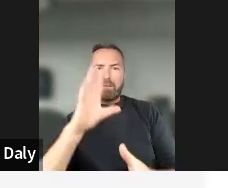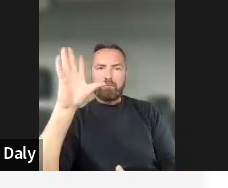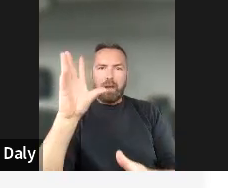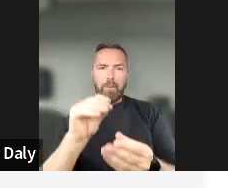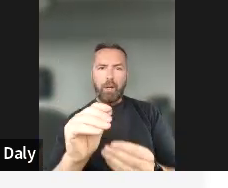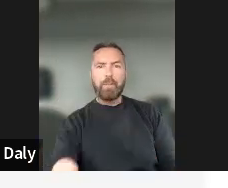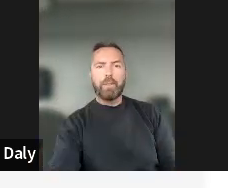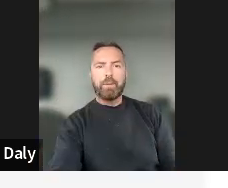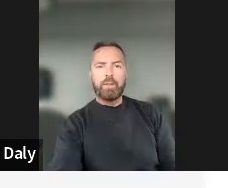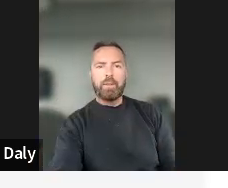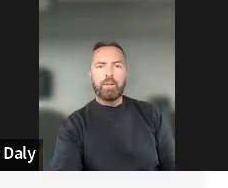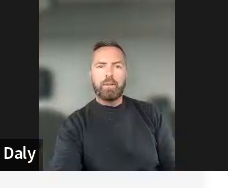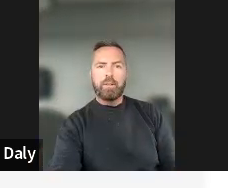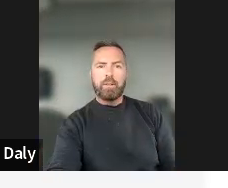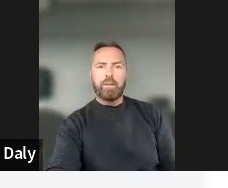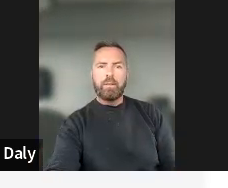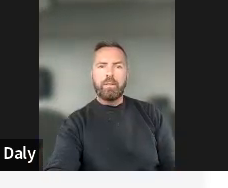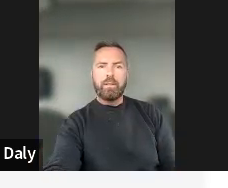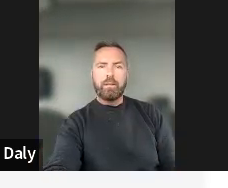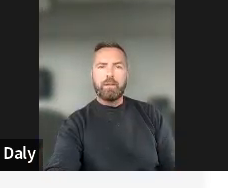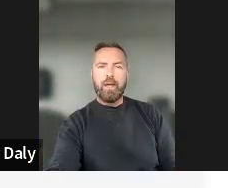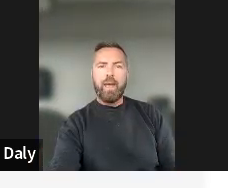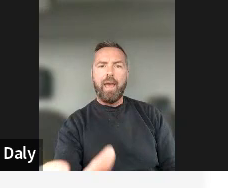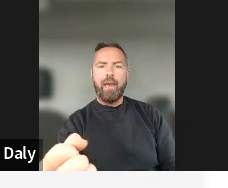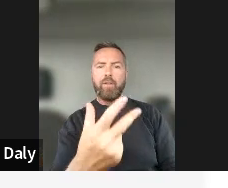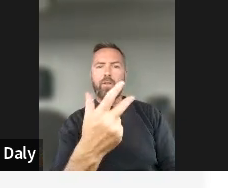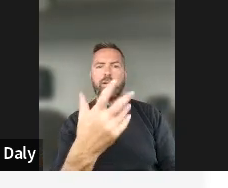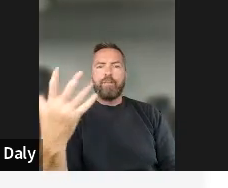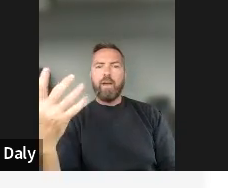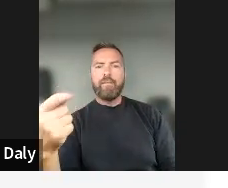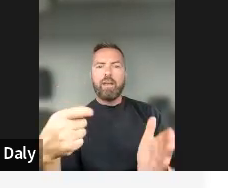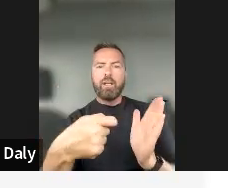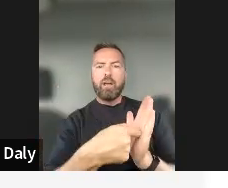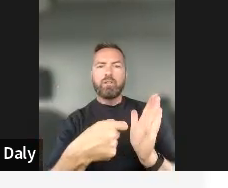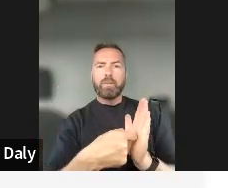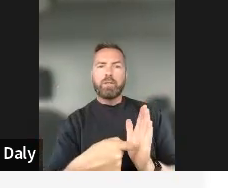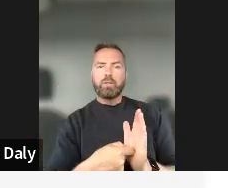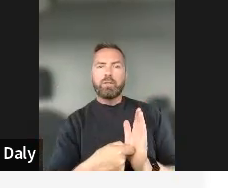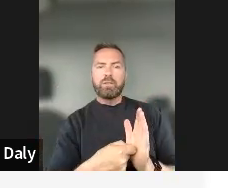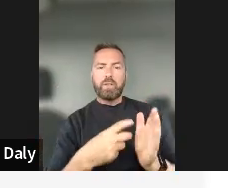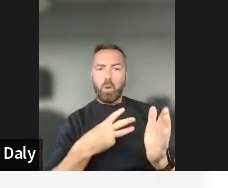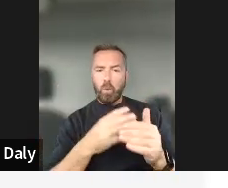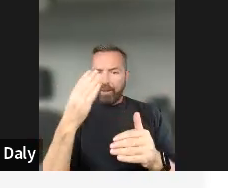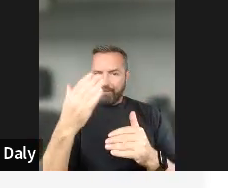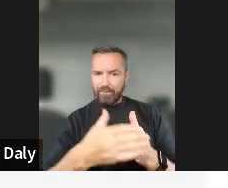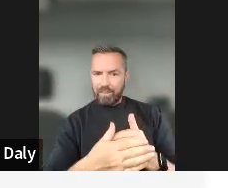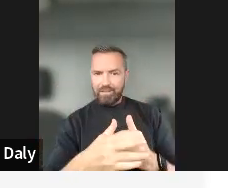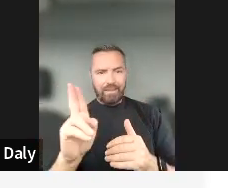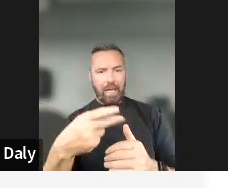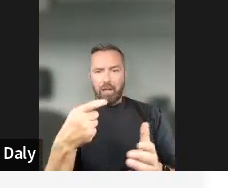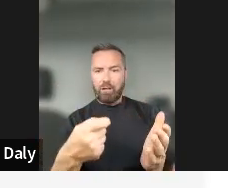contributions. Once Elisa changes your slide, you will not be able to contribute anymore. So